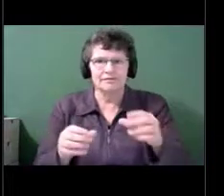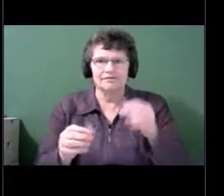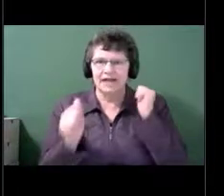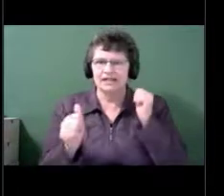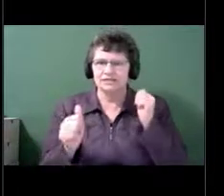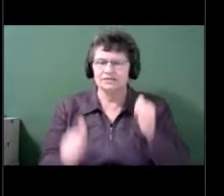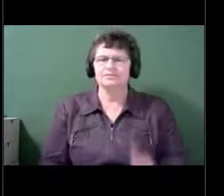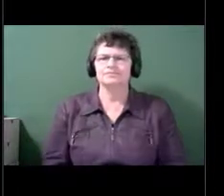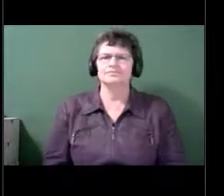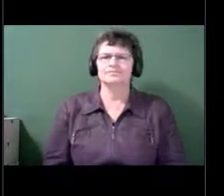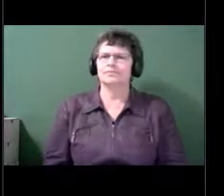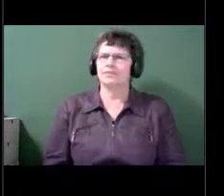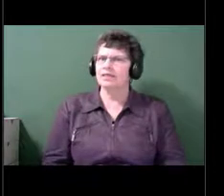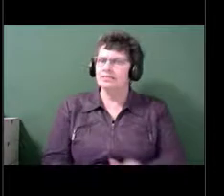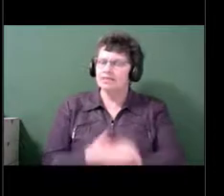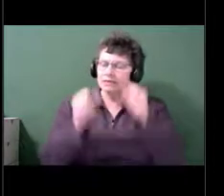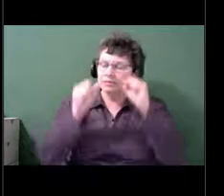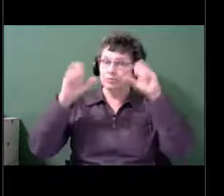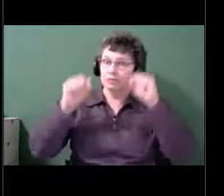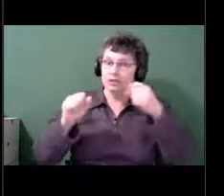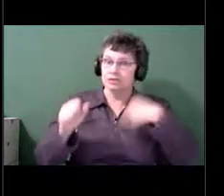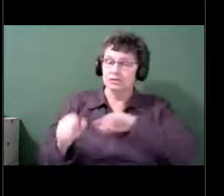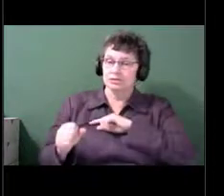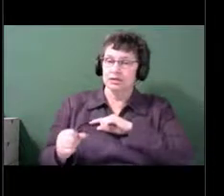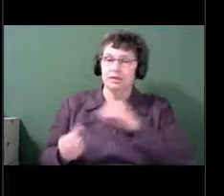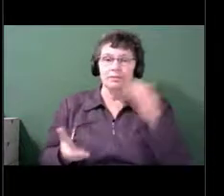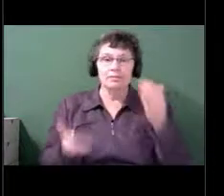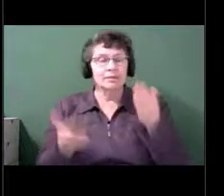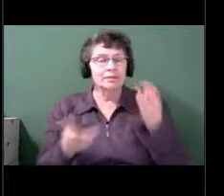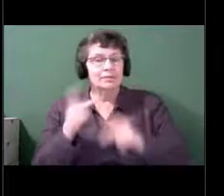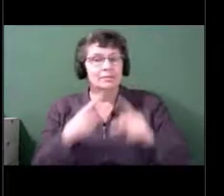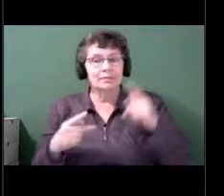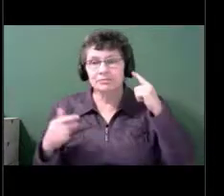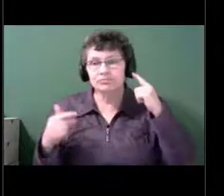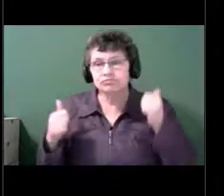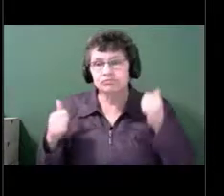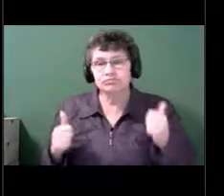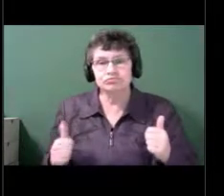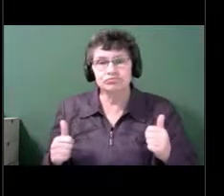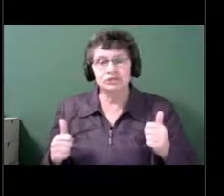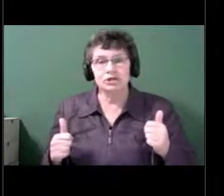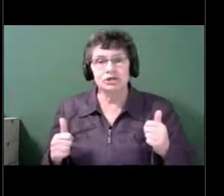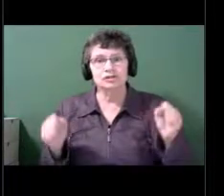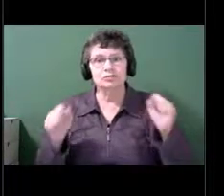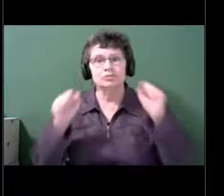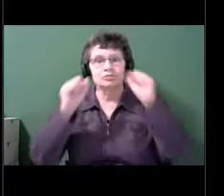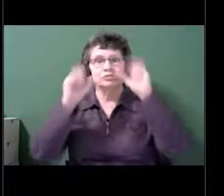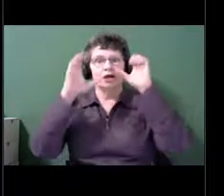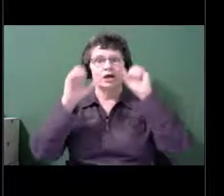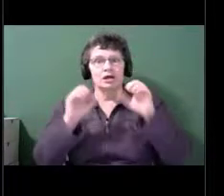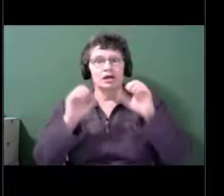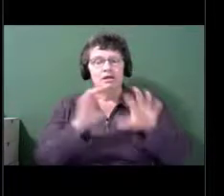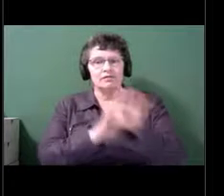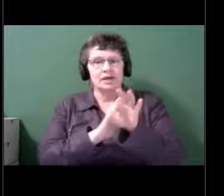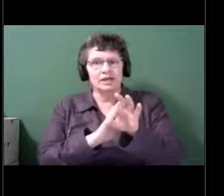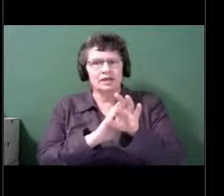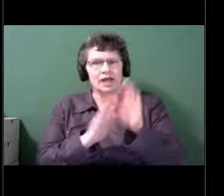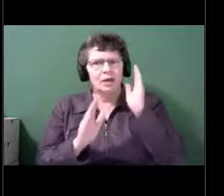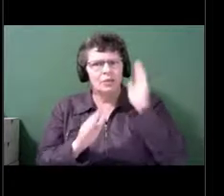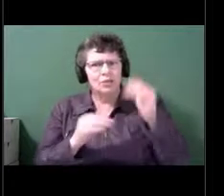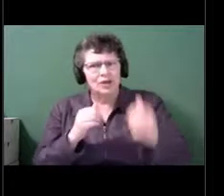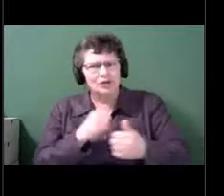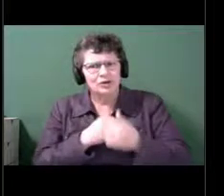And people with hearing loss, you know, might have been pretty shocked to realize that they were at greater risk. Let's move on to the next